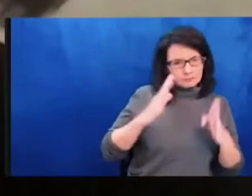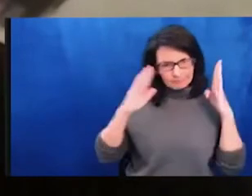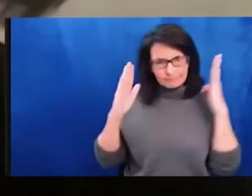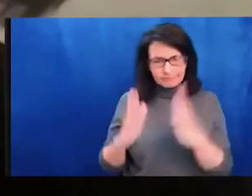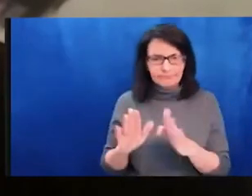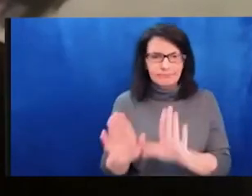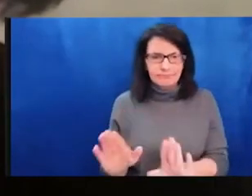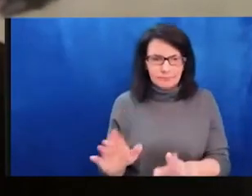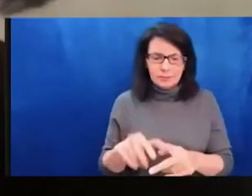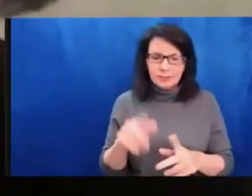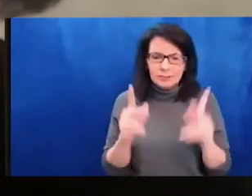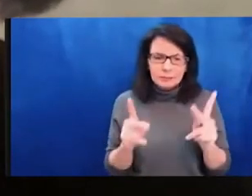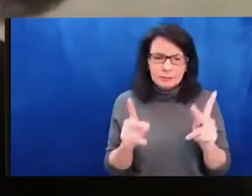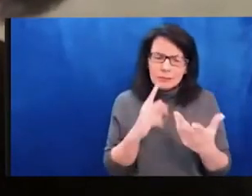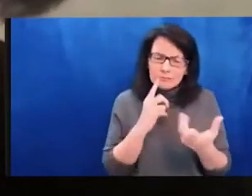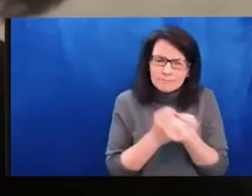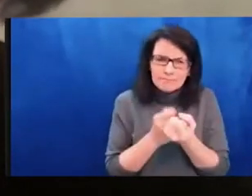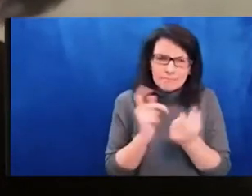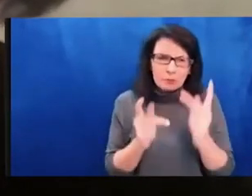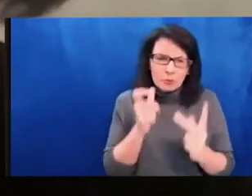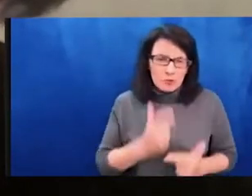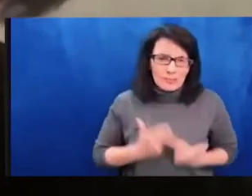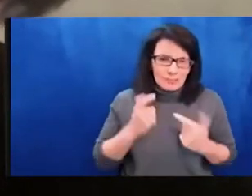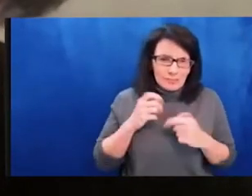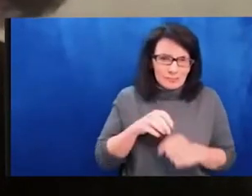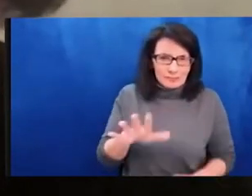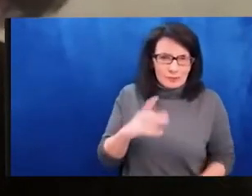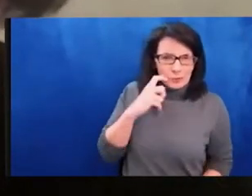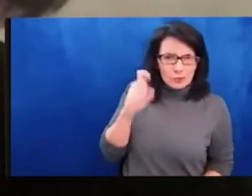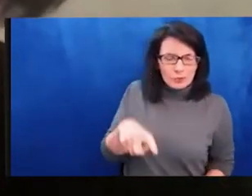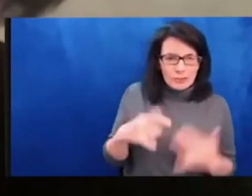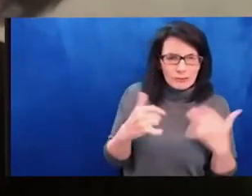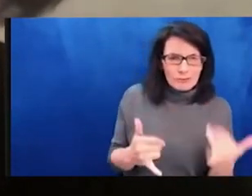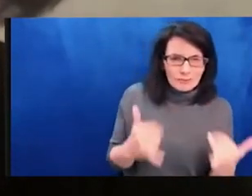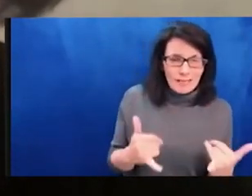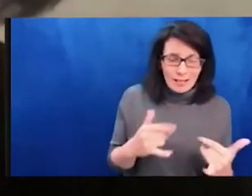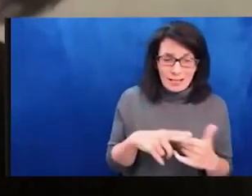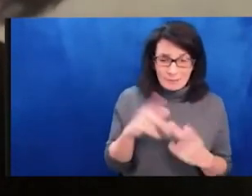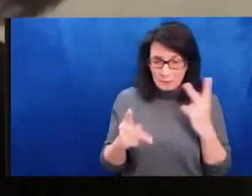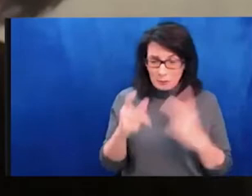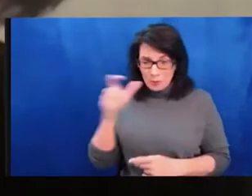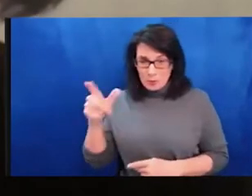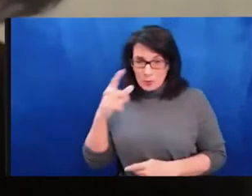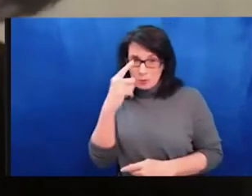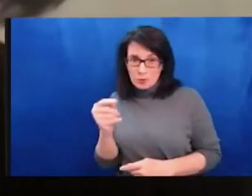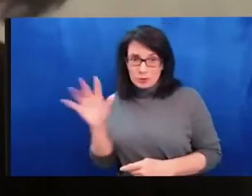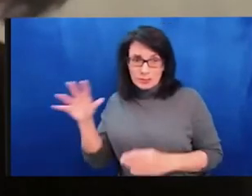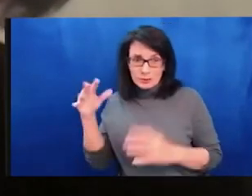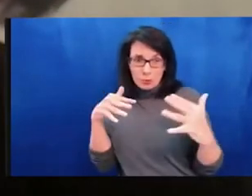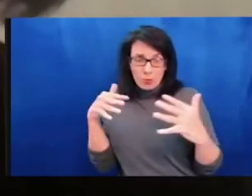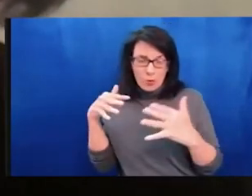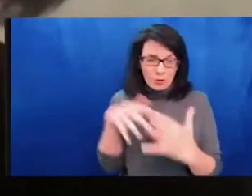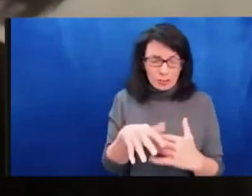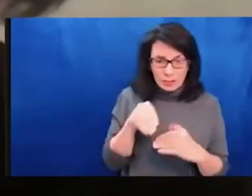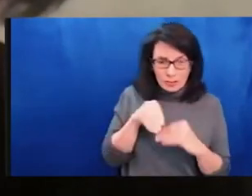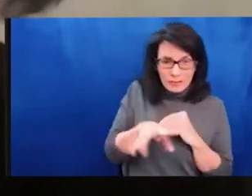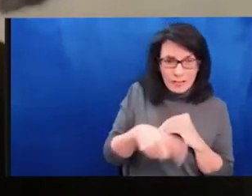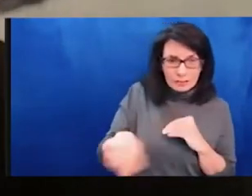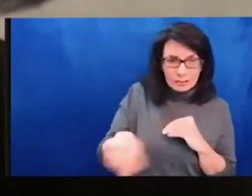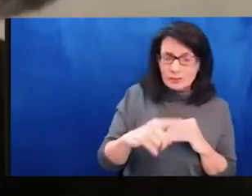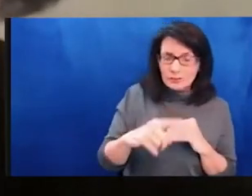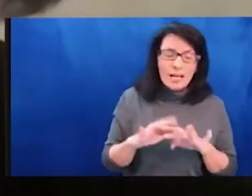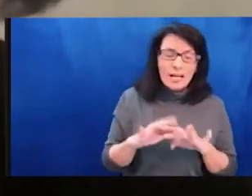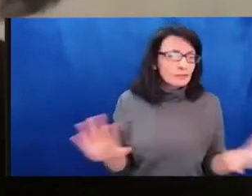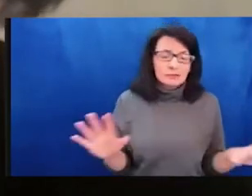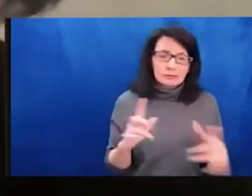being with us this evening. Um, as expressed before, their voices are at the center of this discussion, so I don't wish to take out too much time,